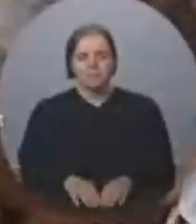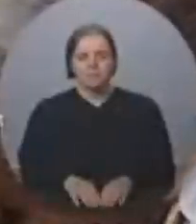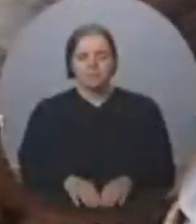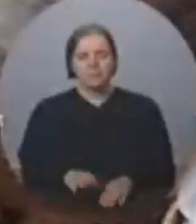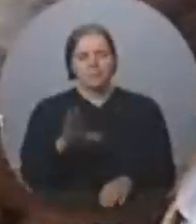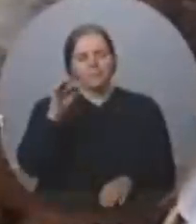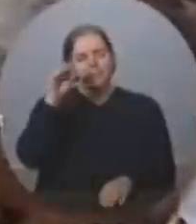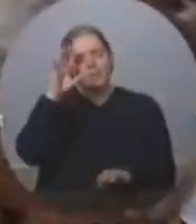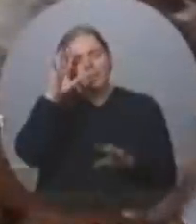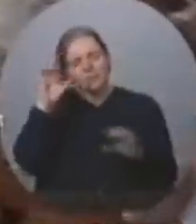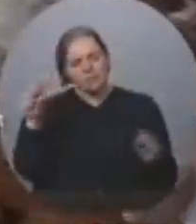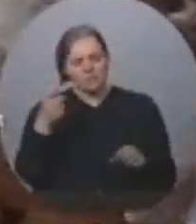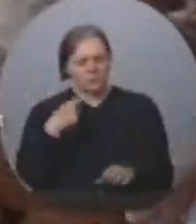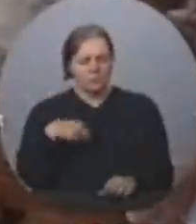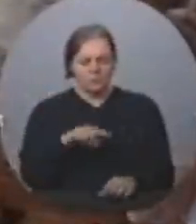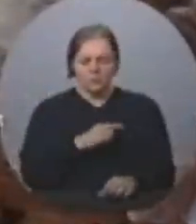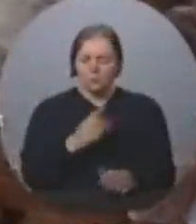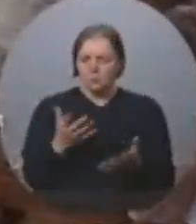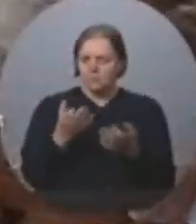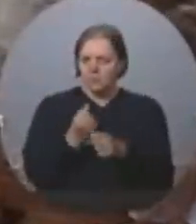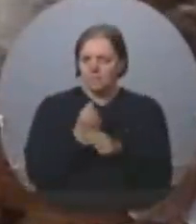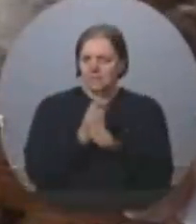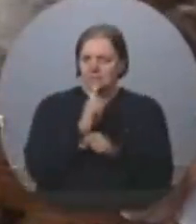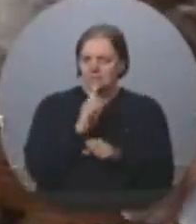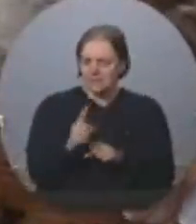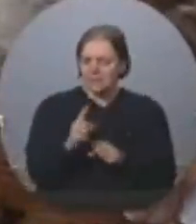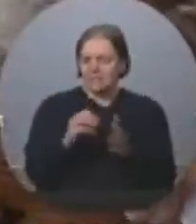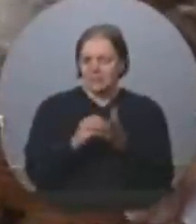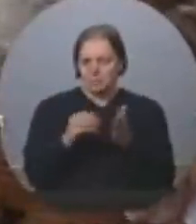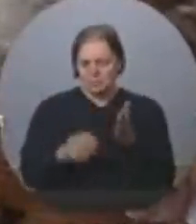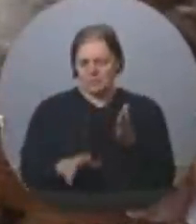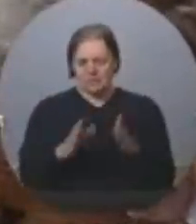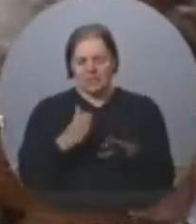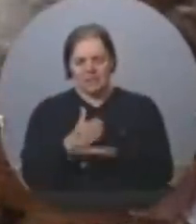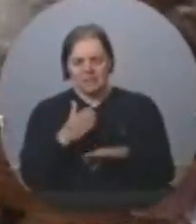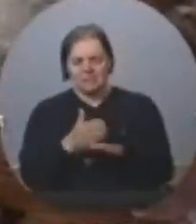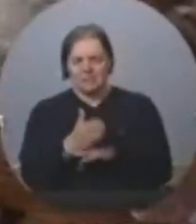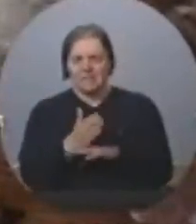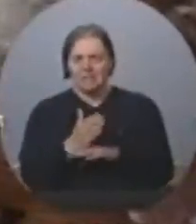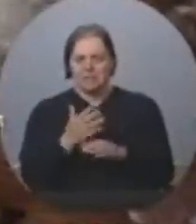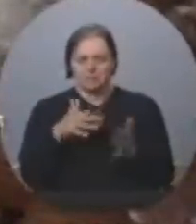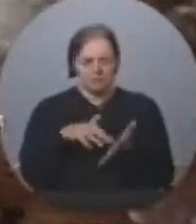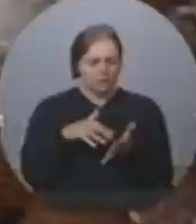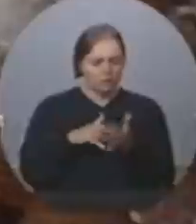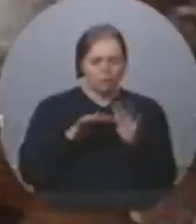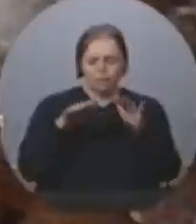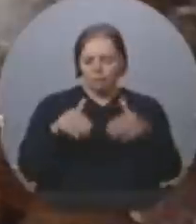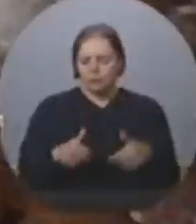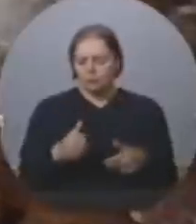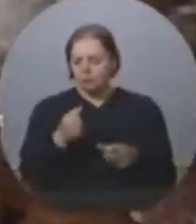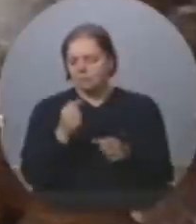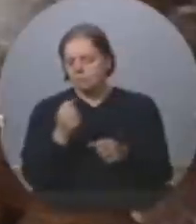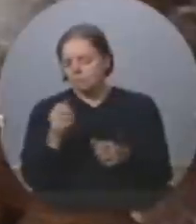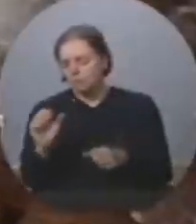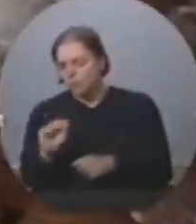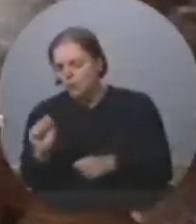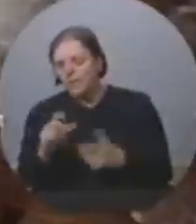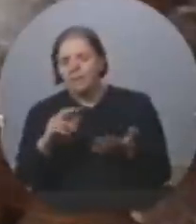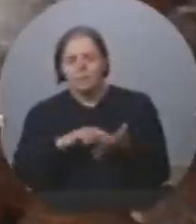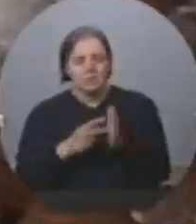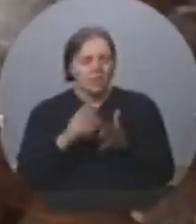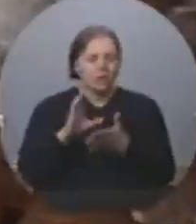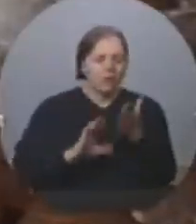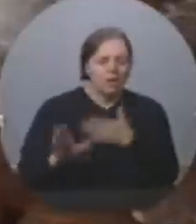sure that students do have access to post-secondary education, whether it colleges or universities. That is why we introduced the Apprenticeship